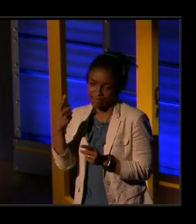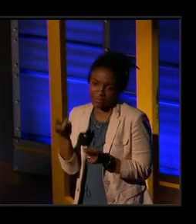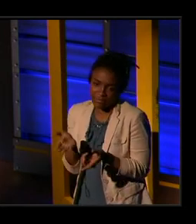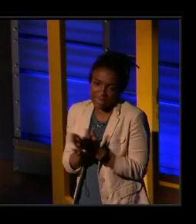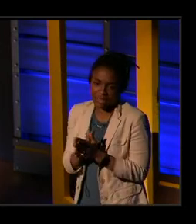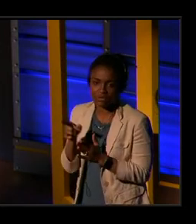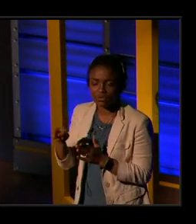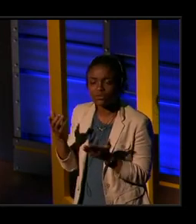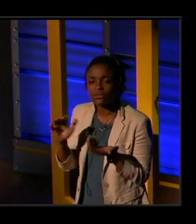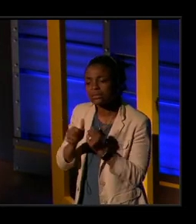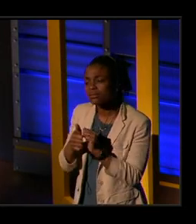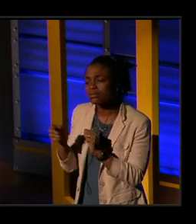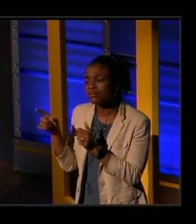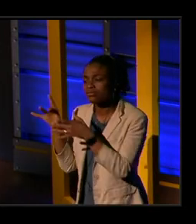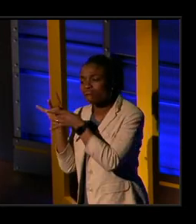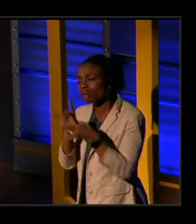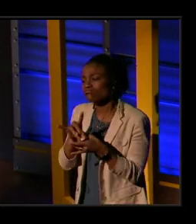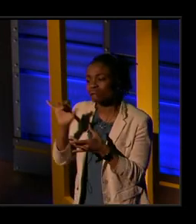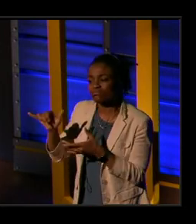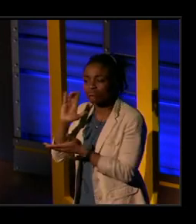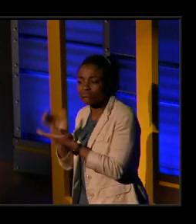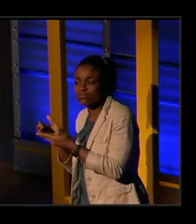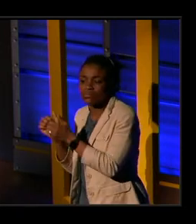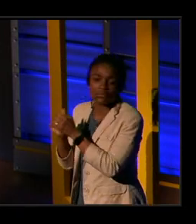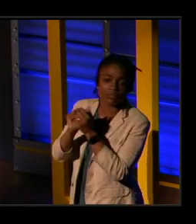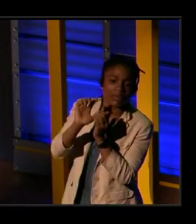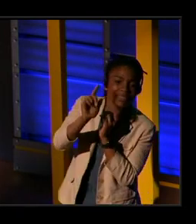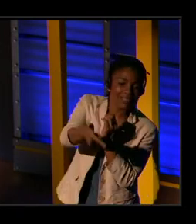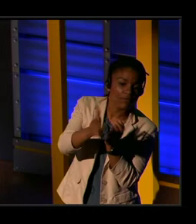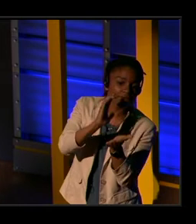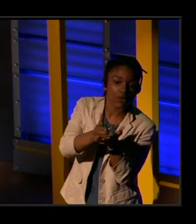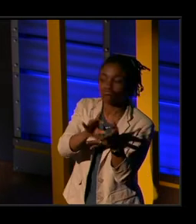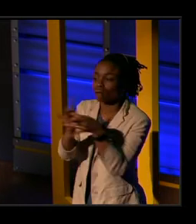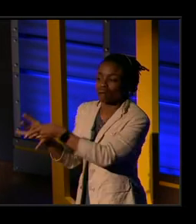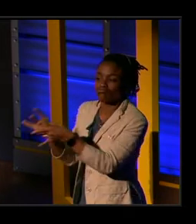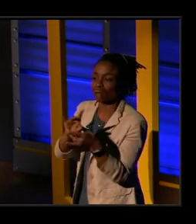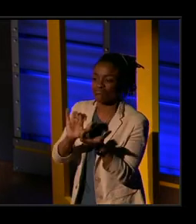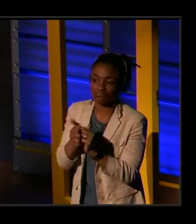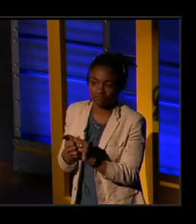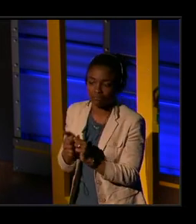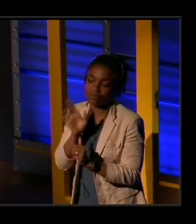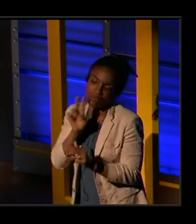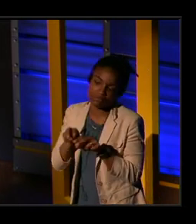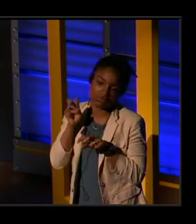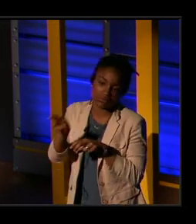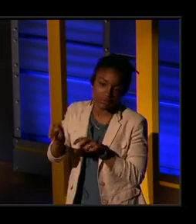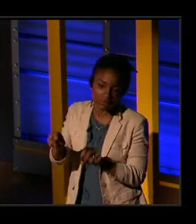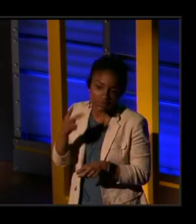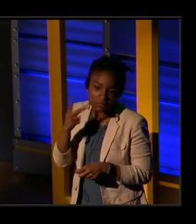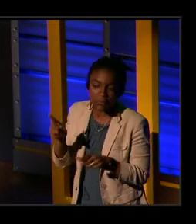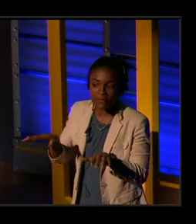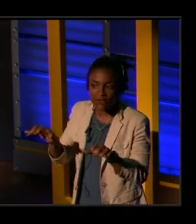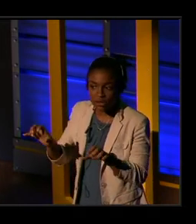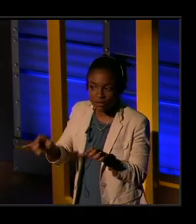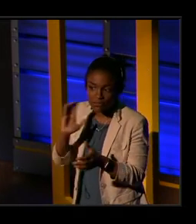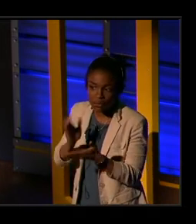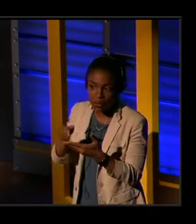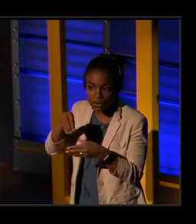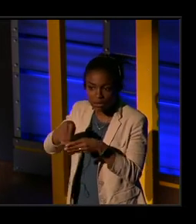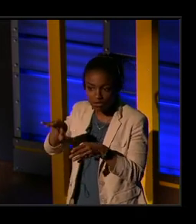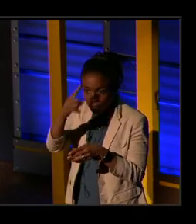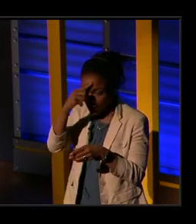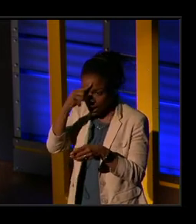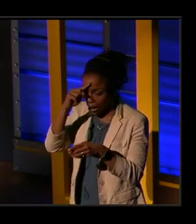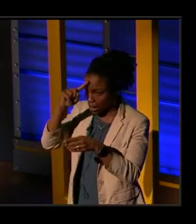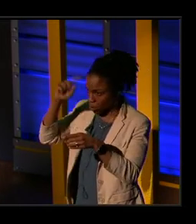connect this photo with some of the later photos. And I'm going to jump ahead to them. But freeze this photo in your mind. This